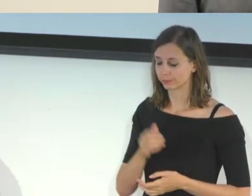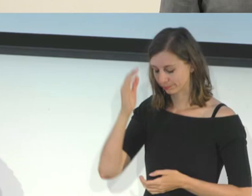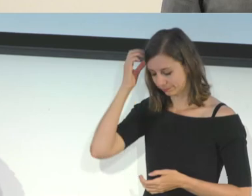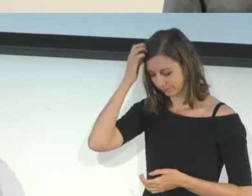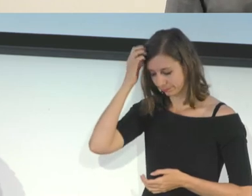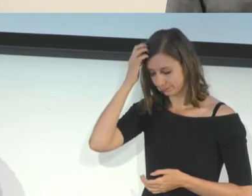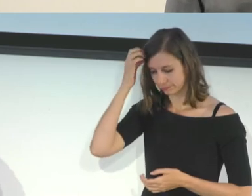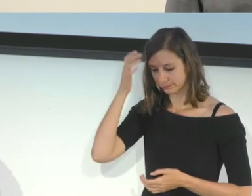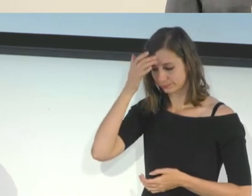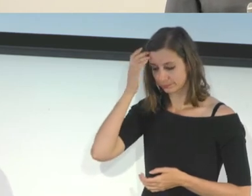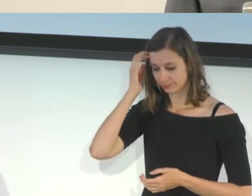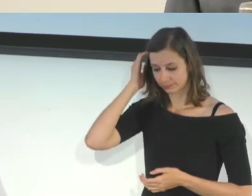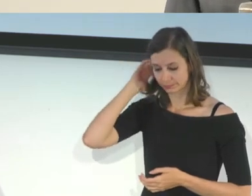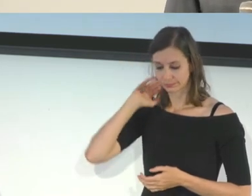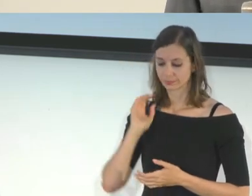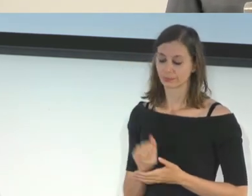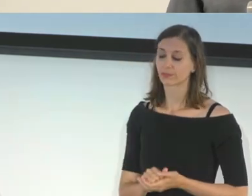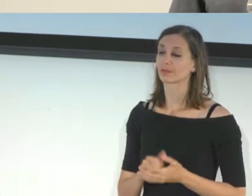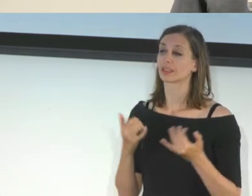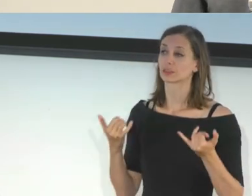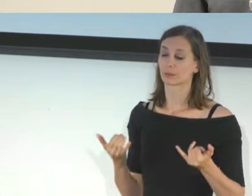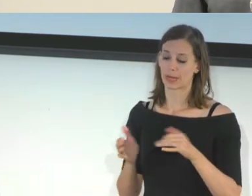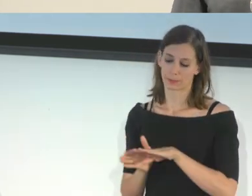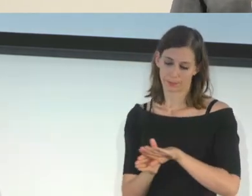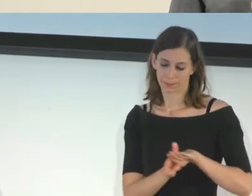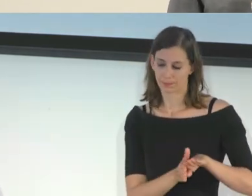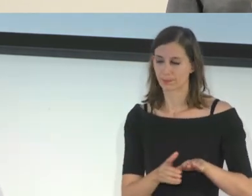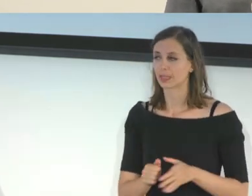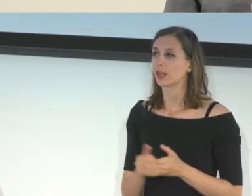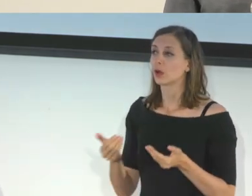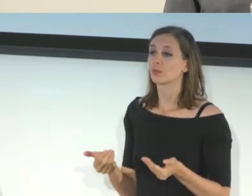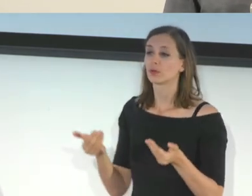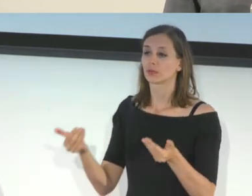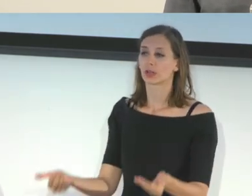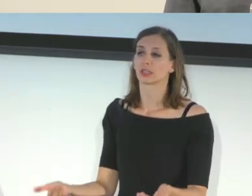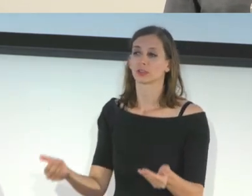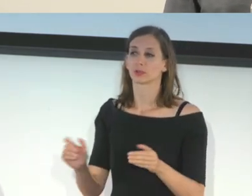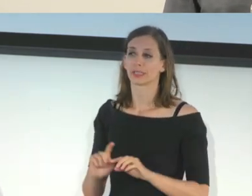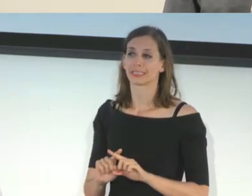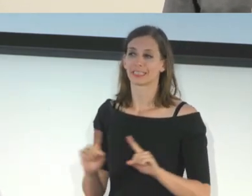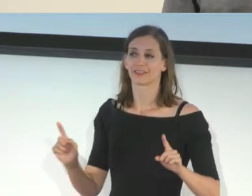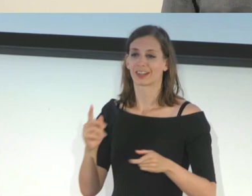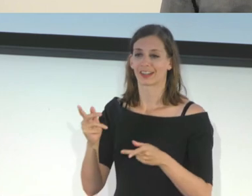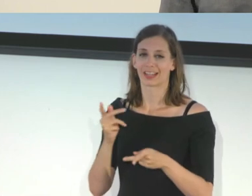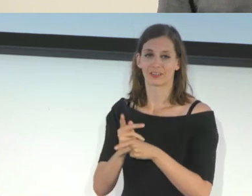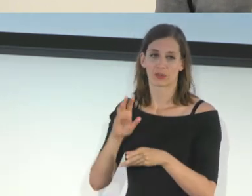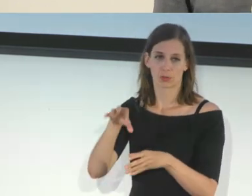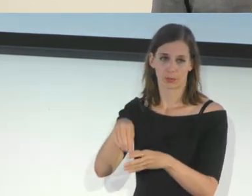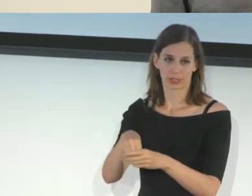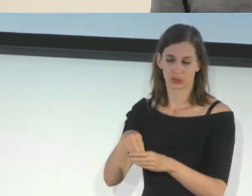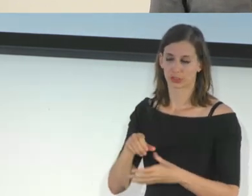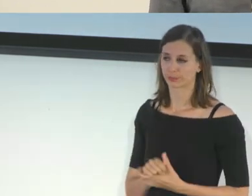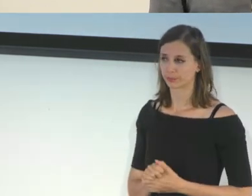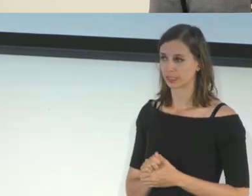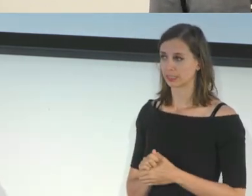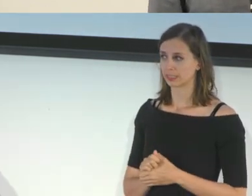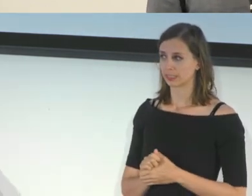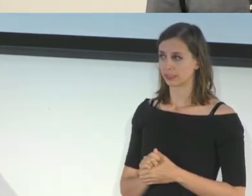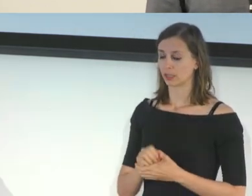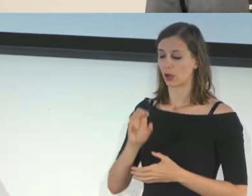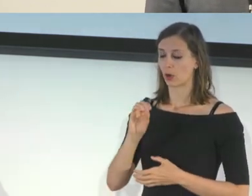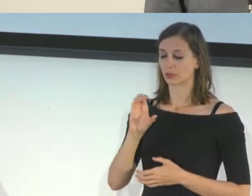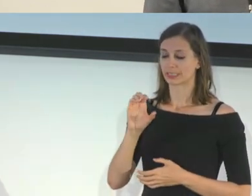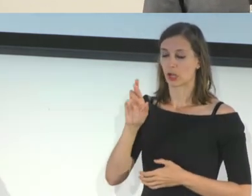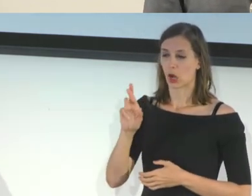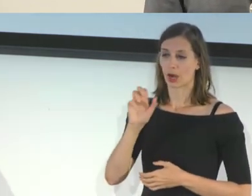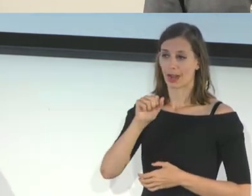So with that, we want to move on to a little bit of a different incorporation. So as we mentioned, OCR apps